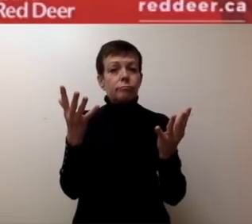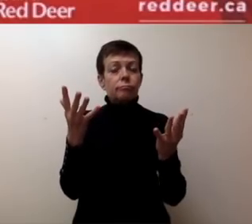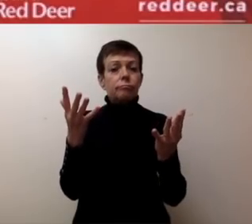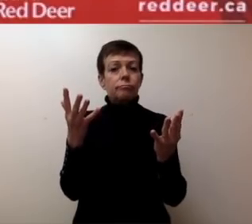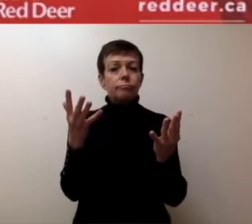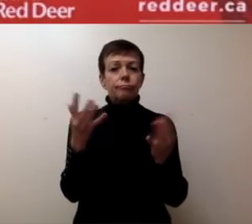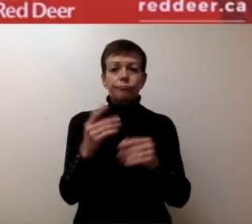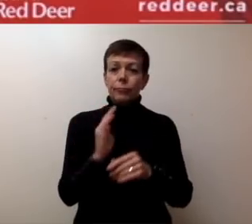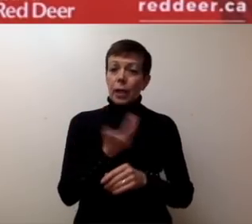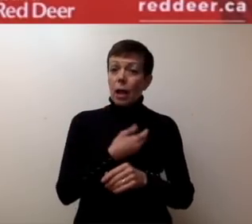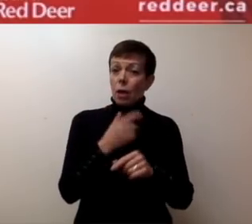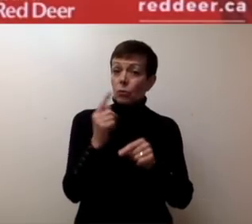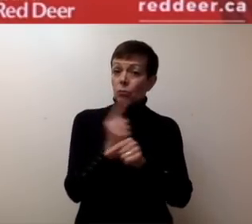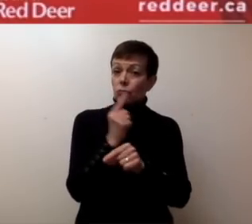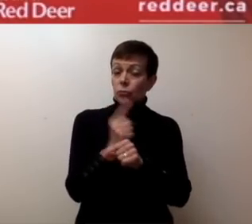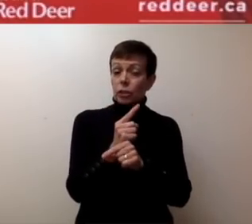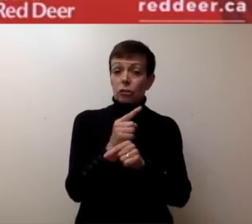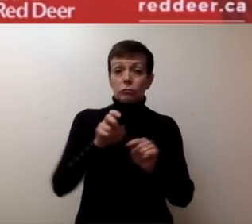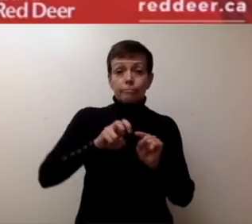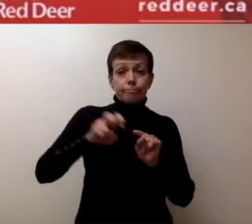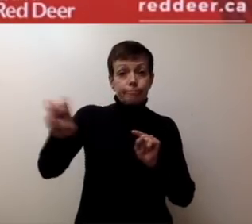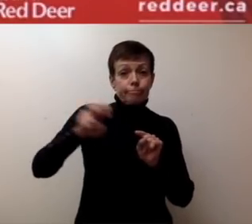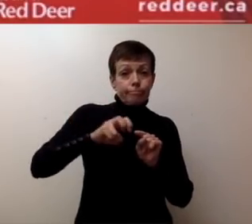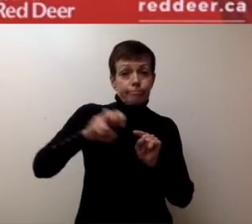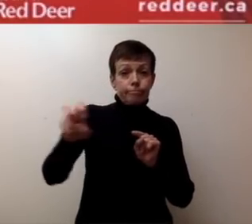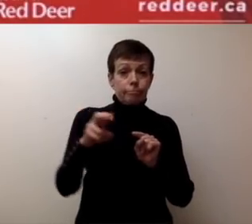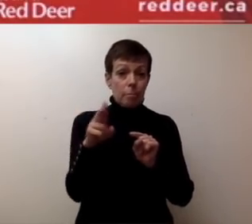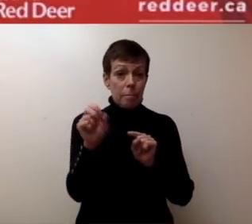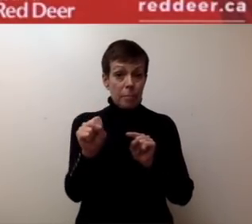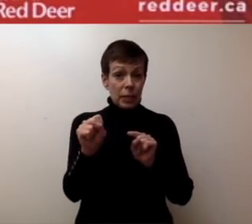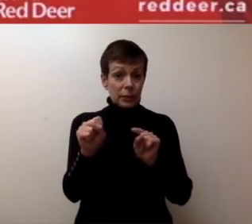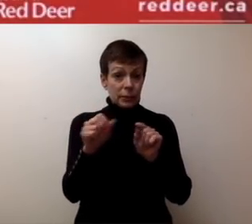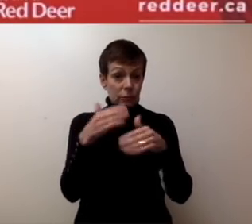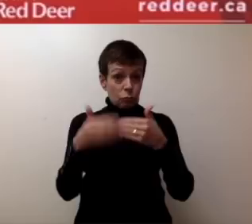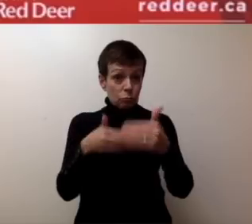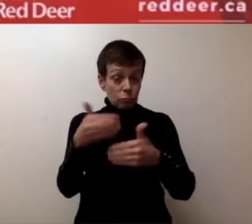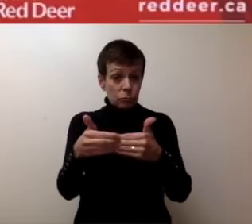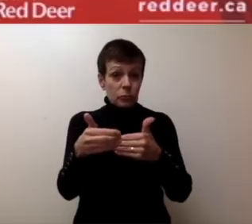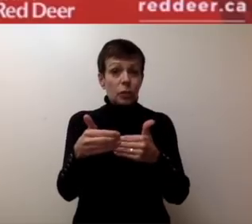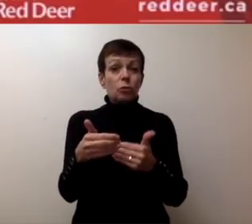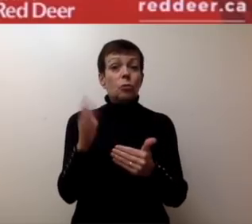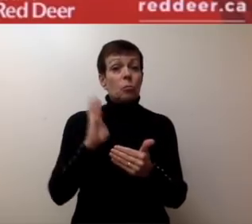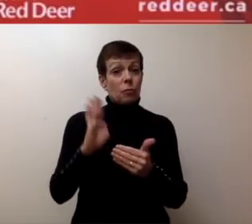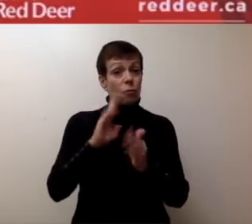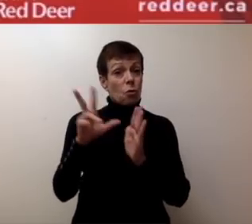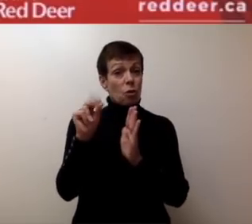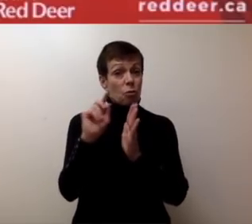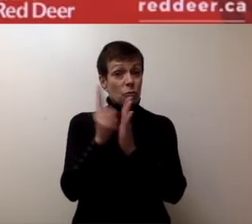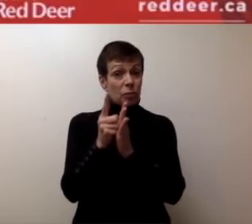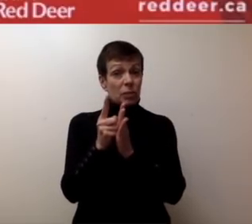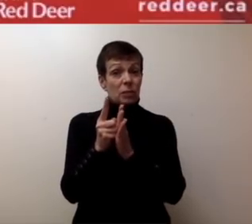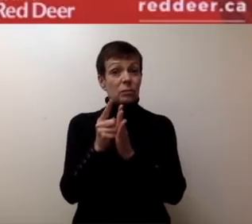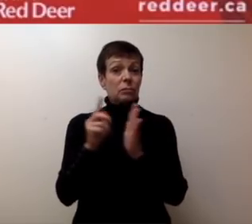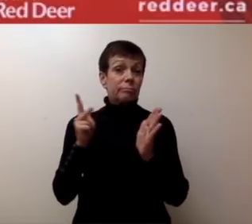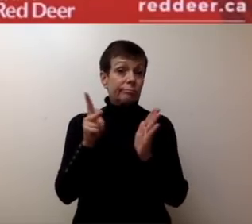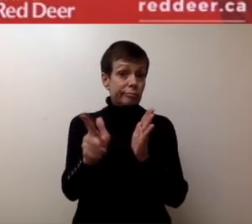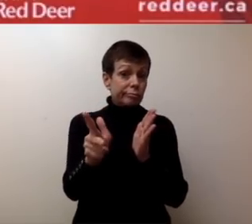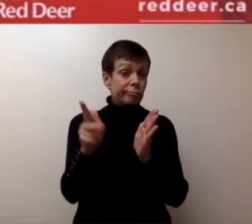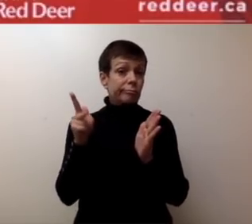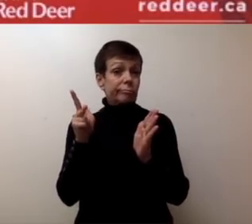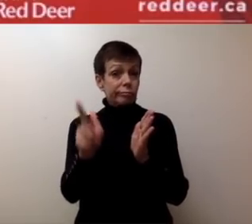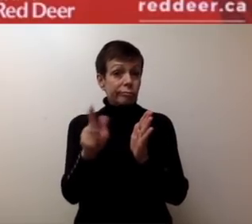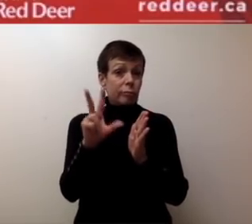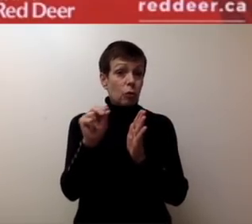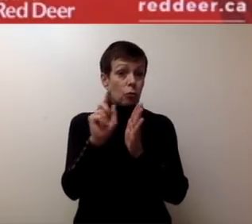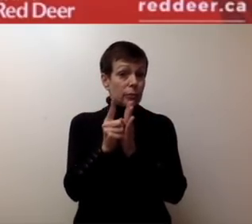conventional transit services with reduced frequency from 30 minutes to one hour. I will note that